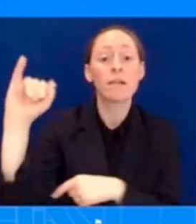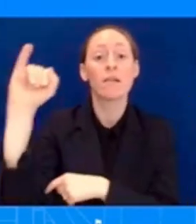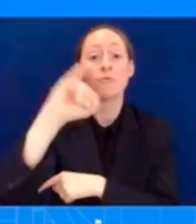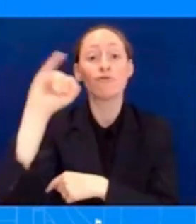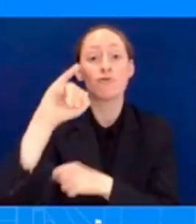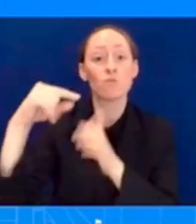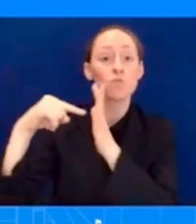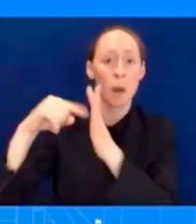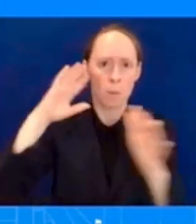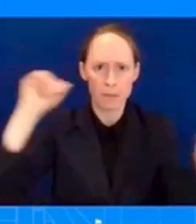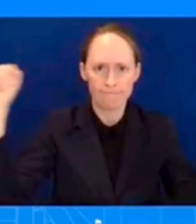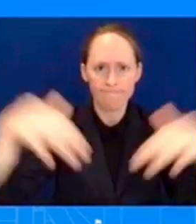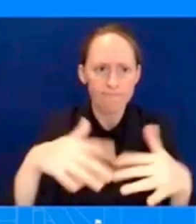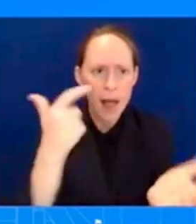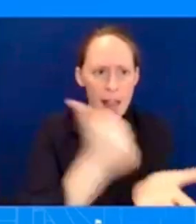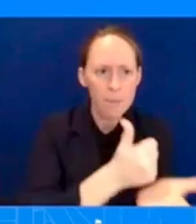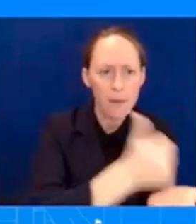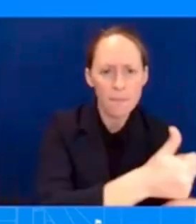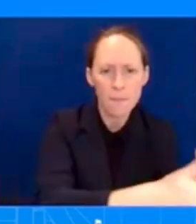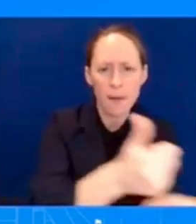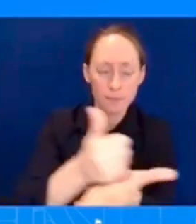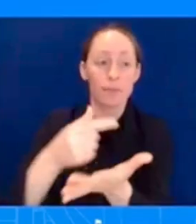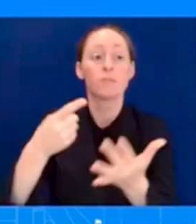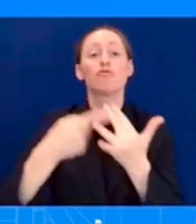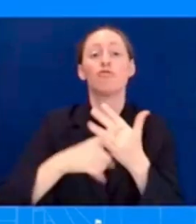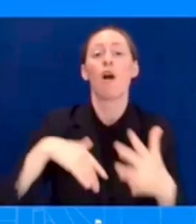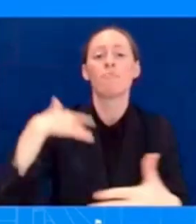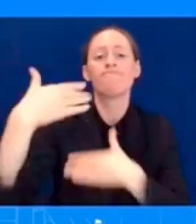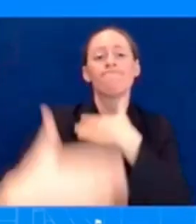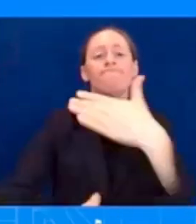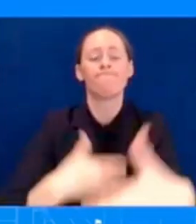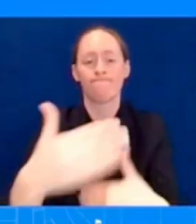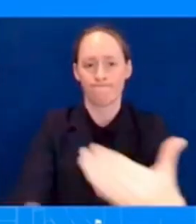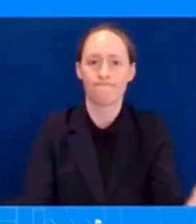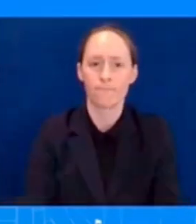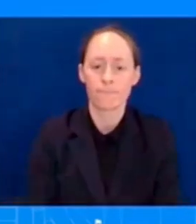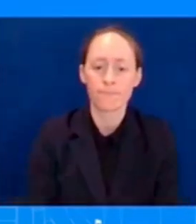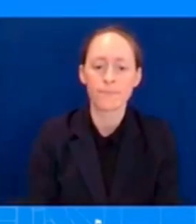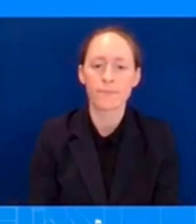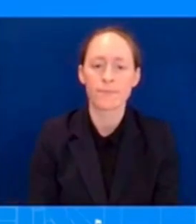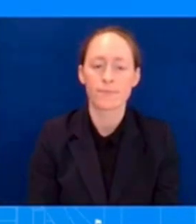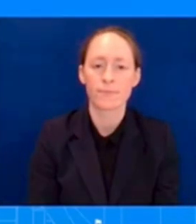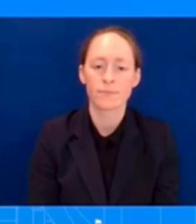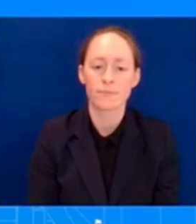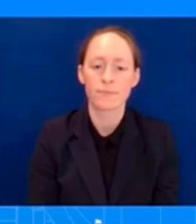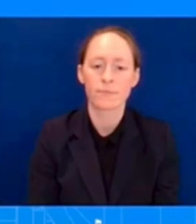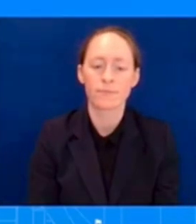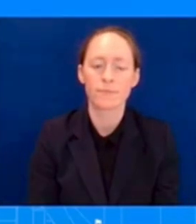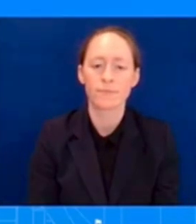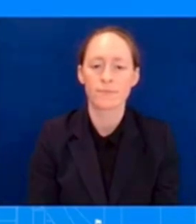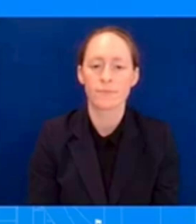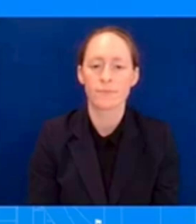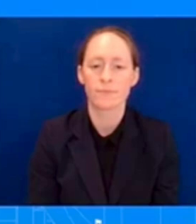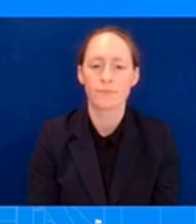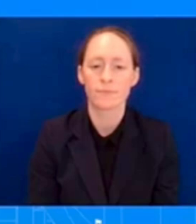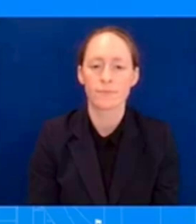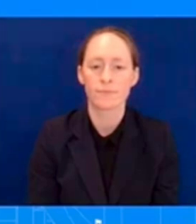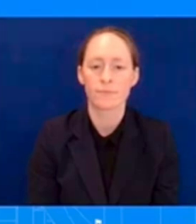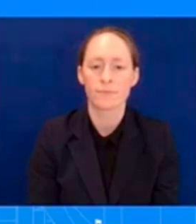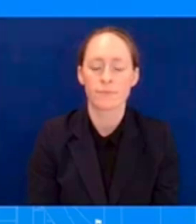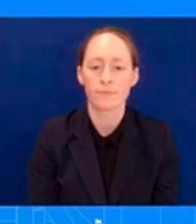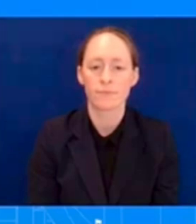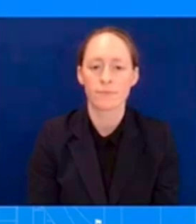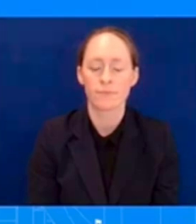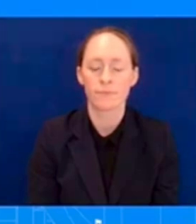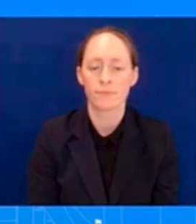Thank you. Kayla Tausche, CNN. On funding, FEMA's own estimates have suggested that even just part of the